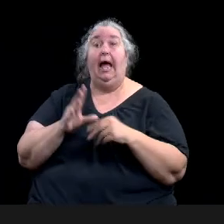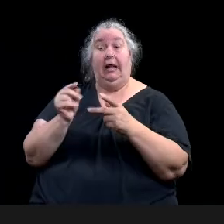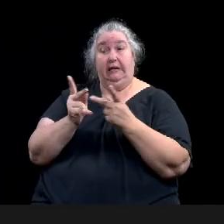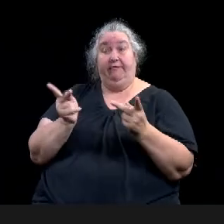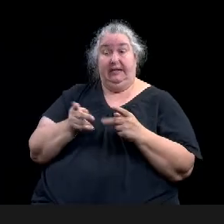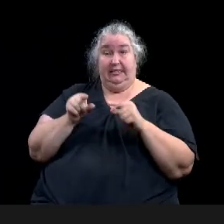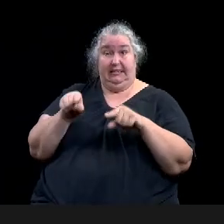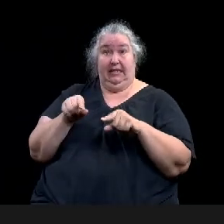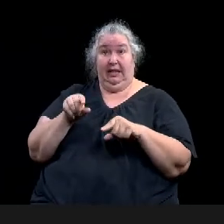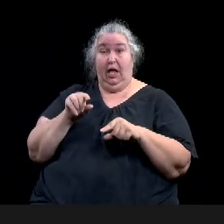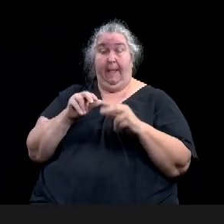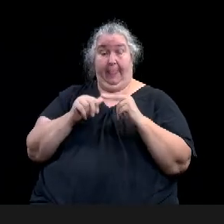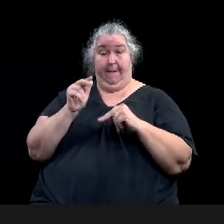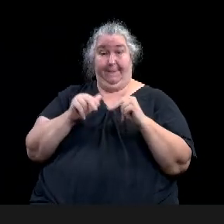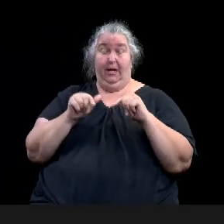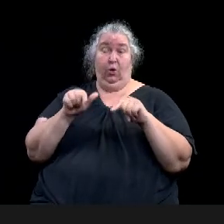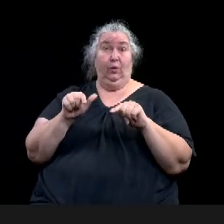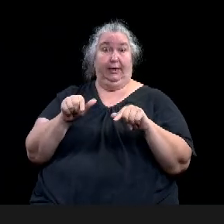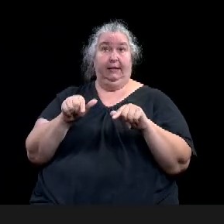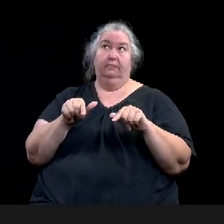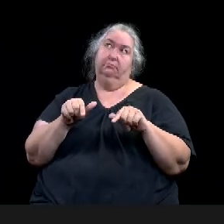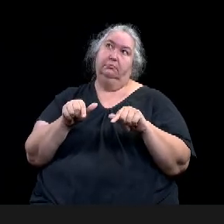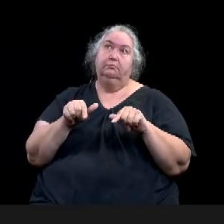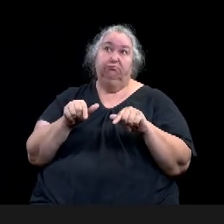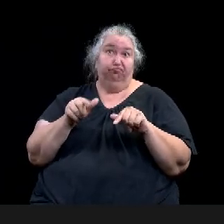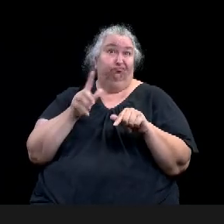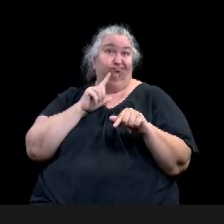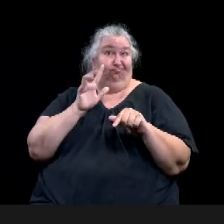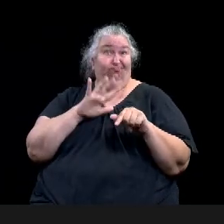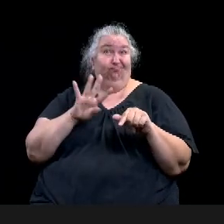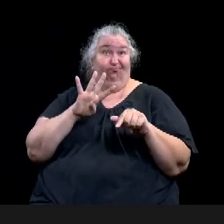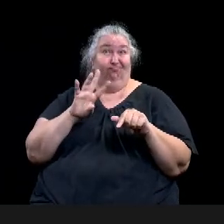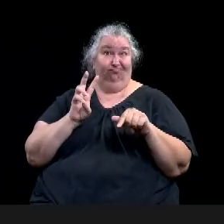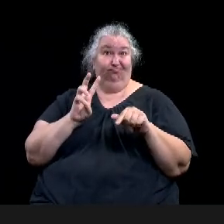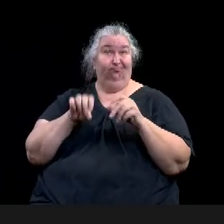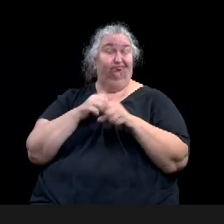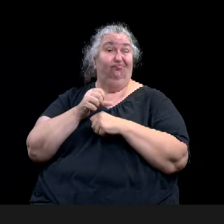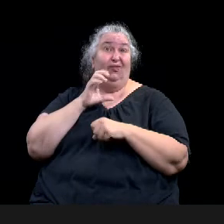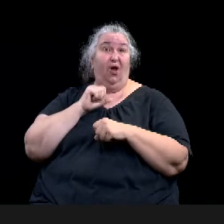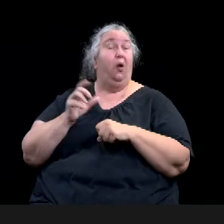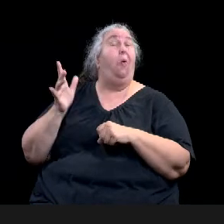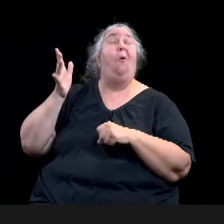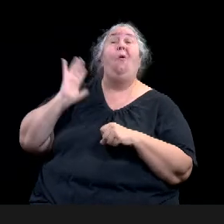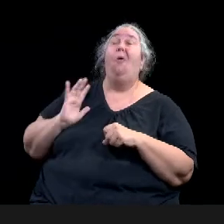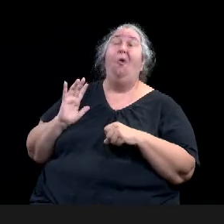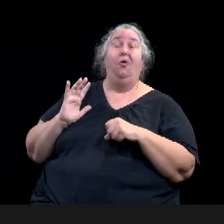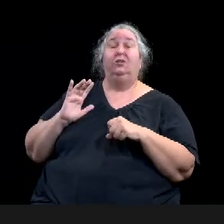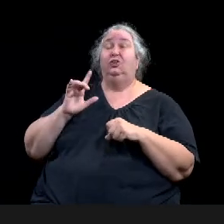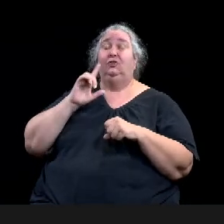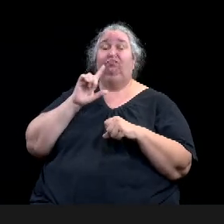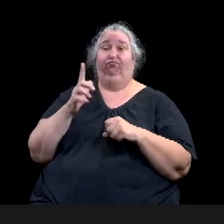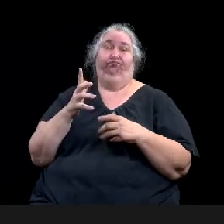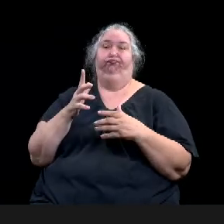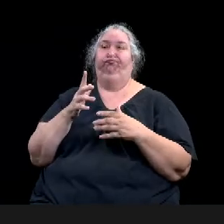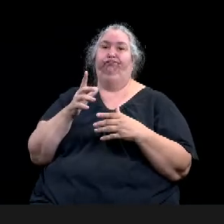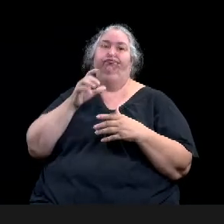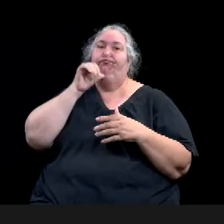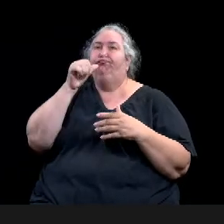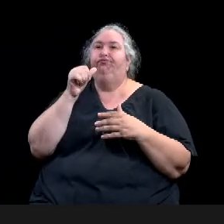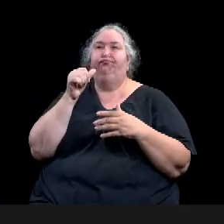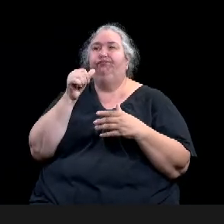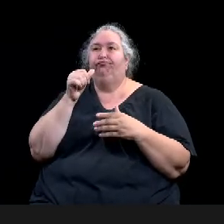structure for the most part. Traffic flow, uh, is an issue. And, and, the hall of fame building has